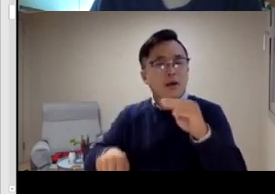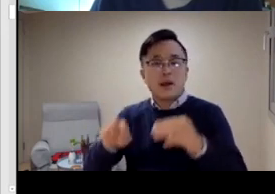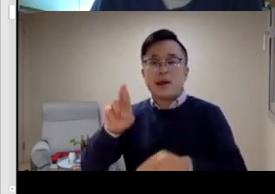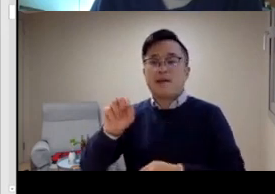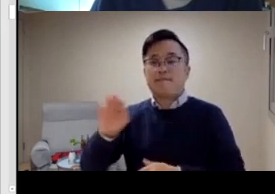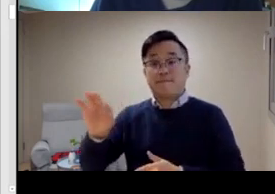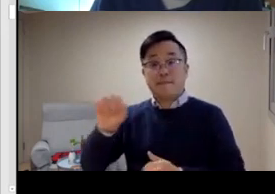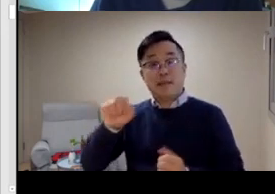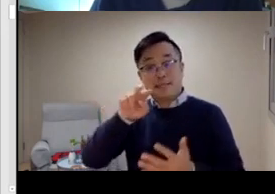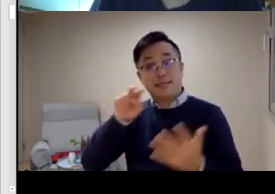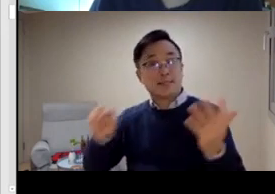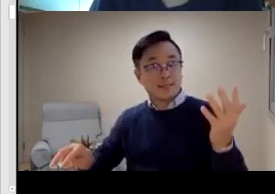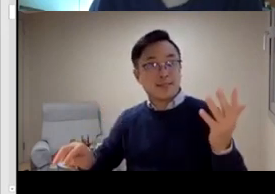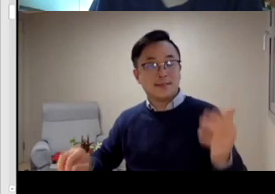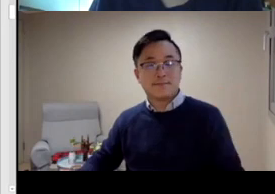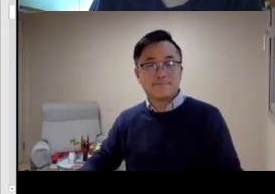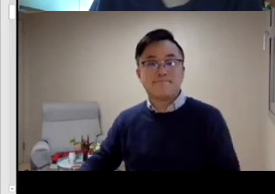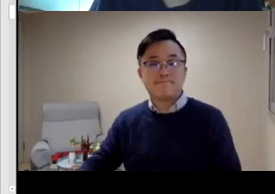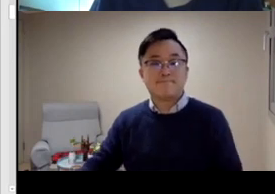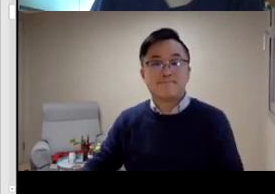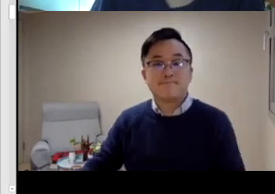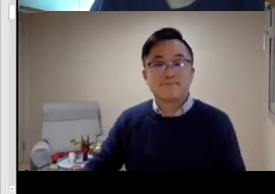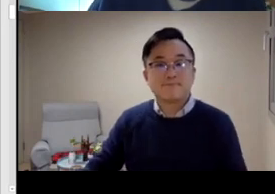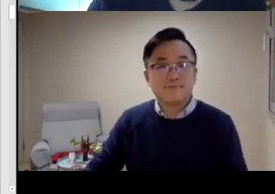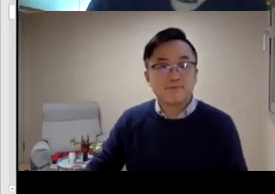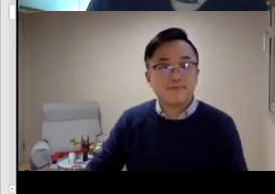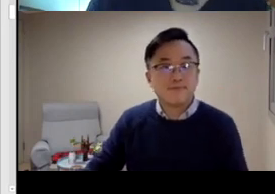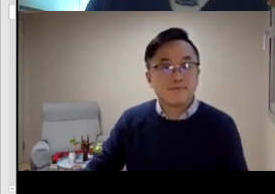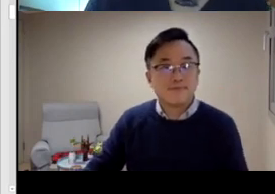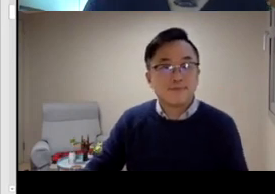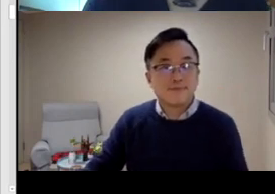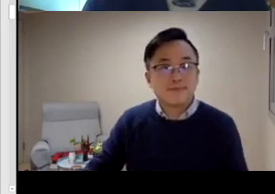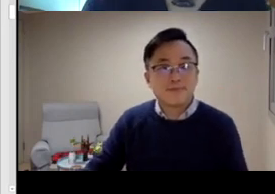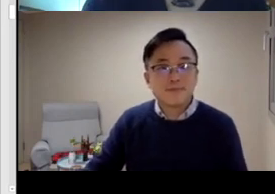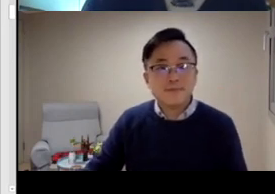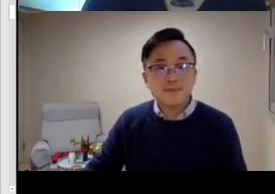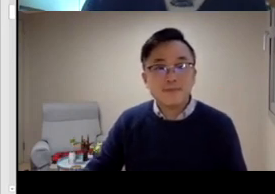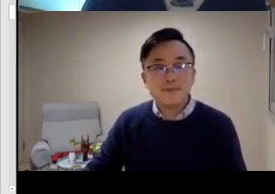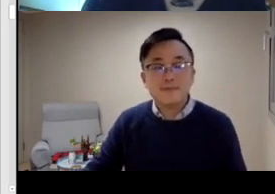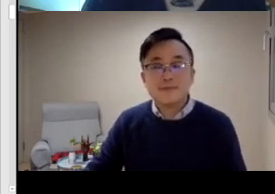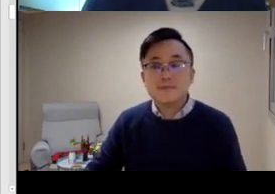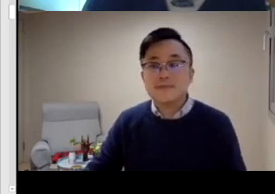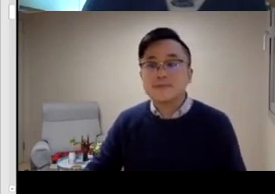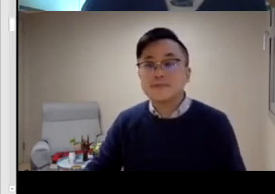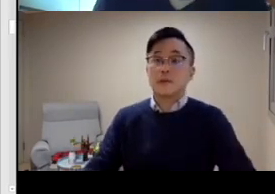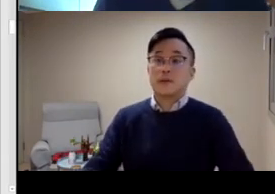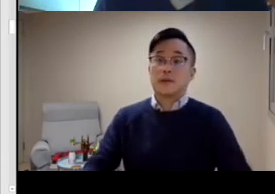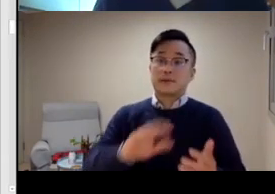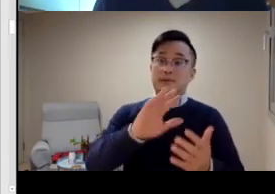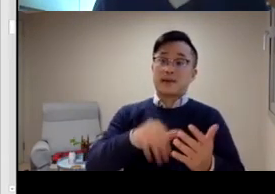Sign Language. You can look in the references there for the references to those books.